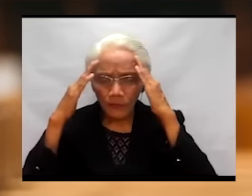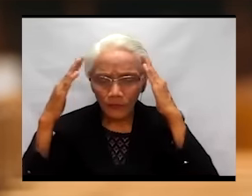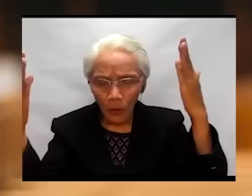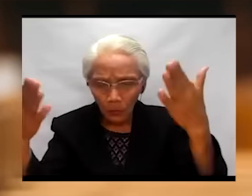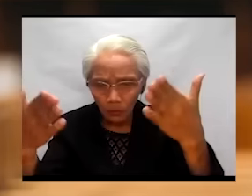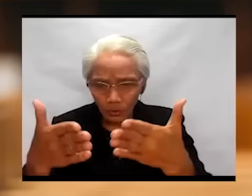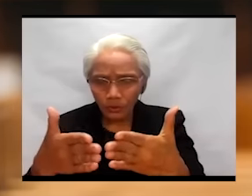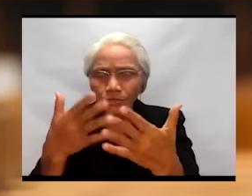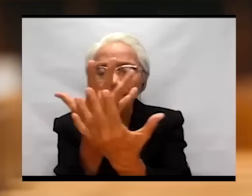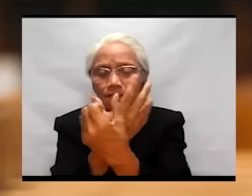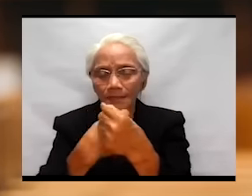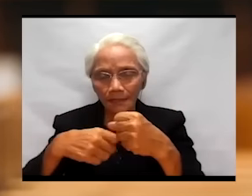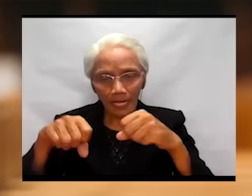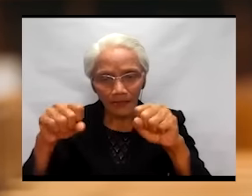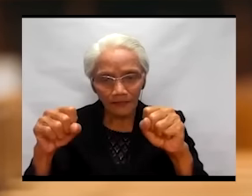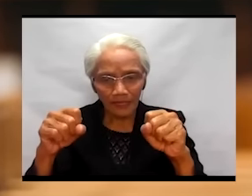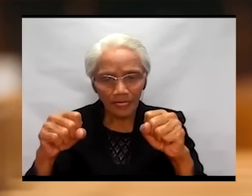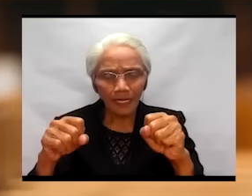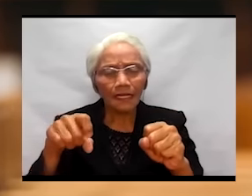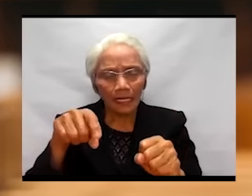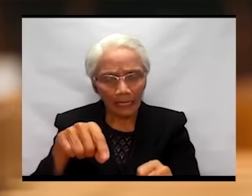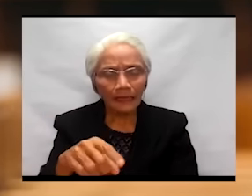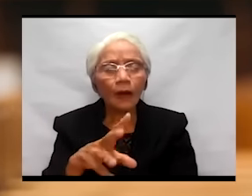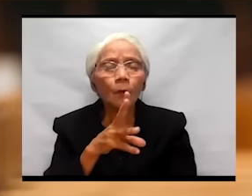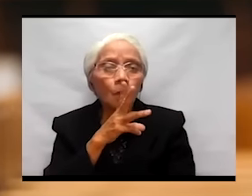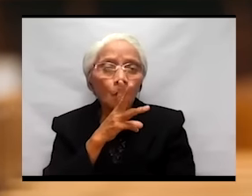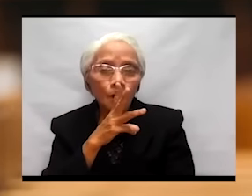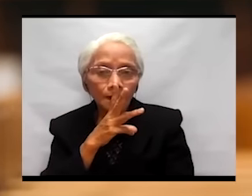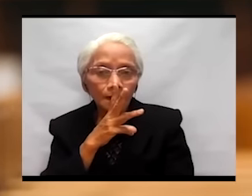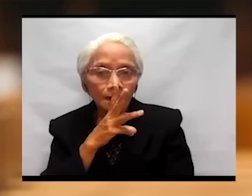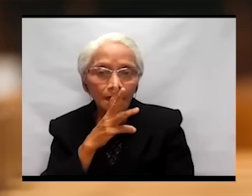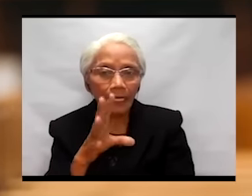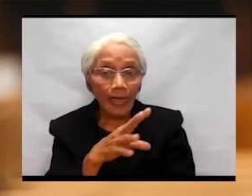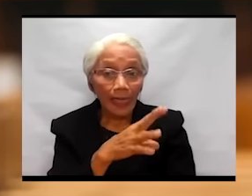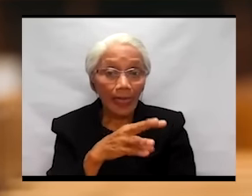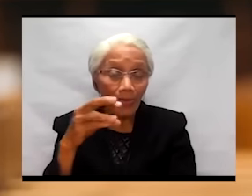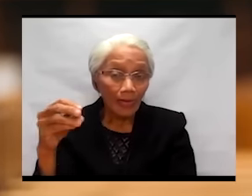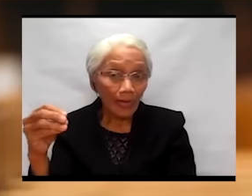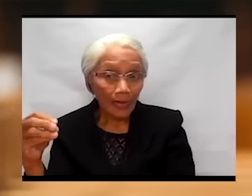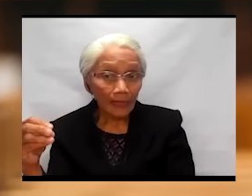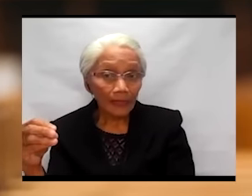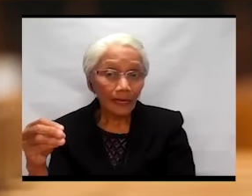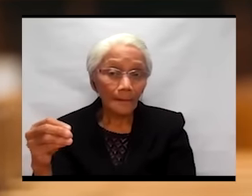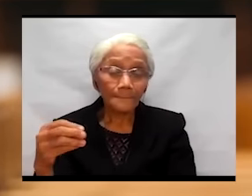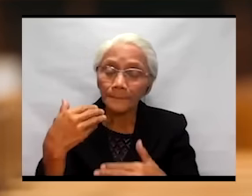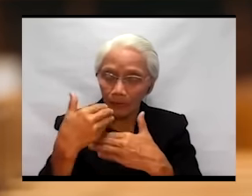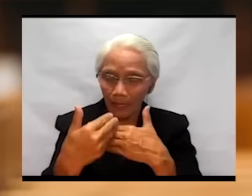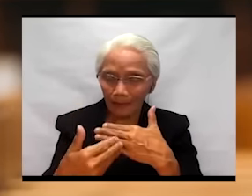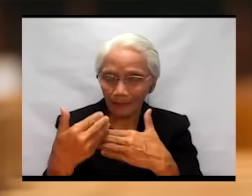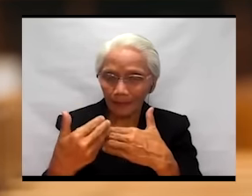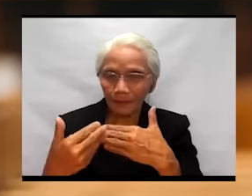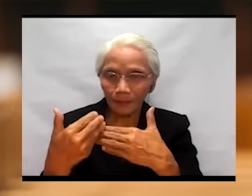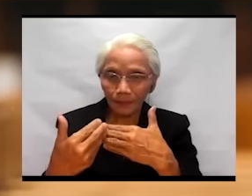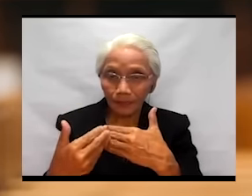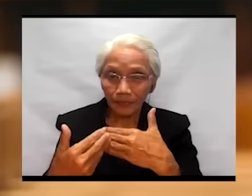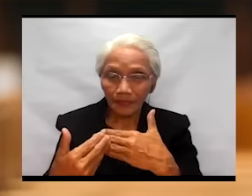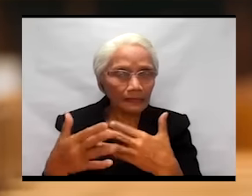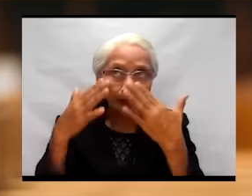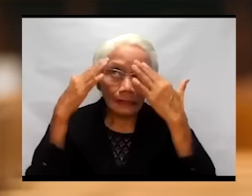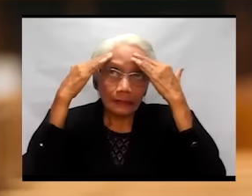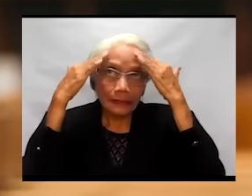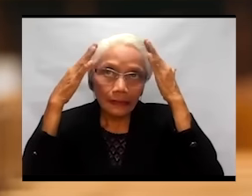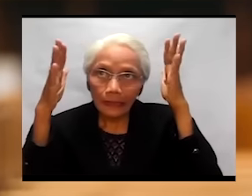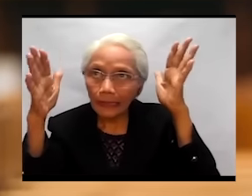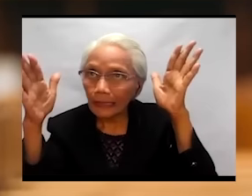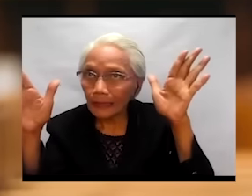the water, and on the bread that they did not know of. Manna, manhu, what